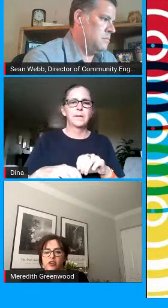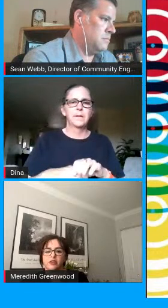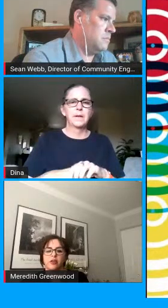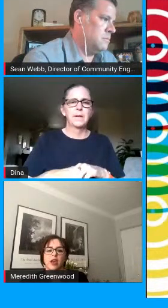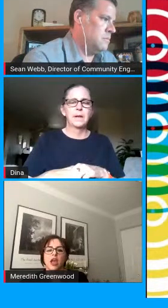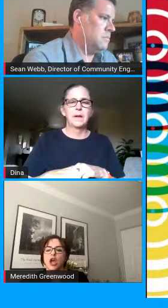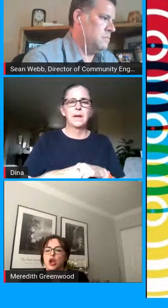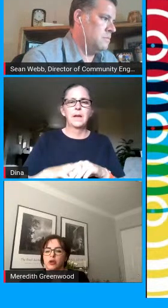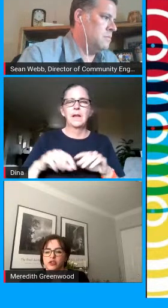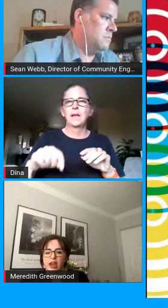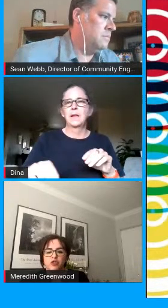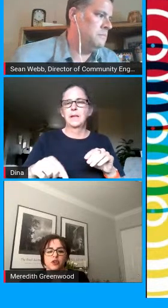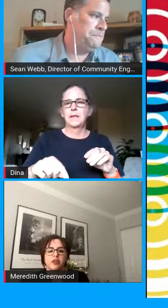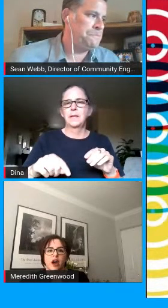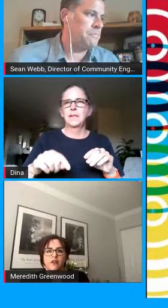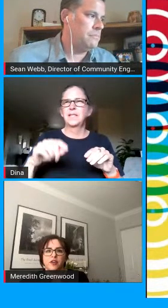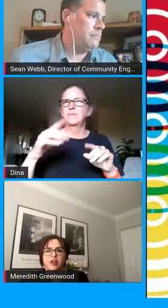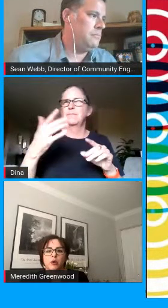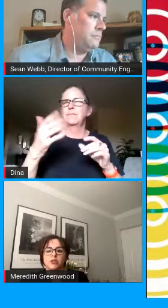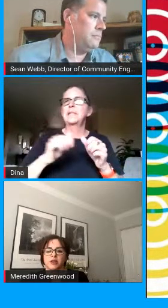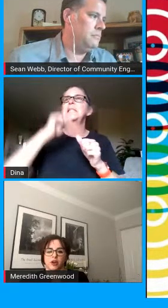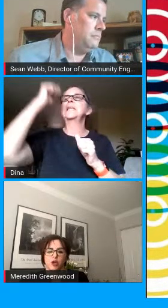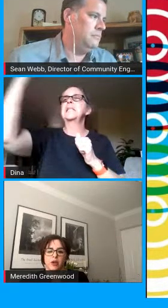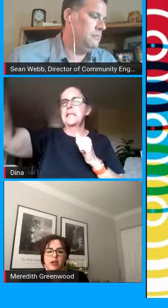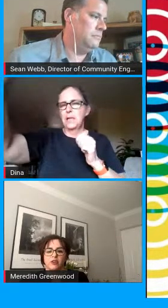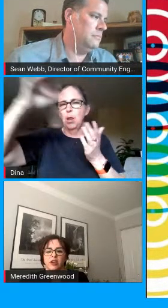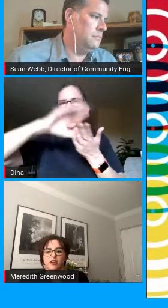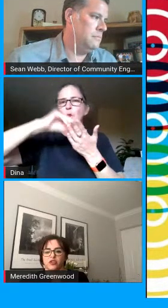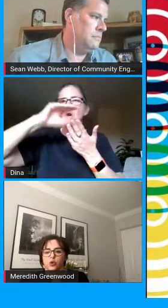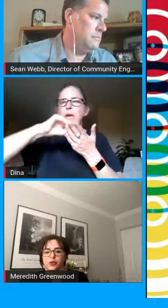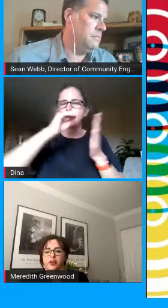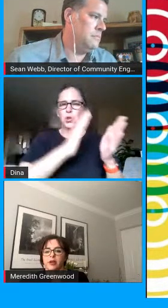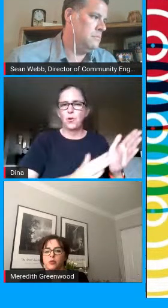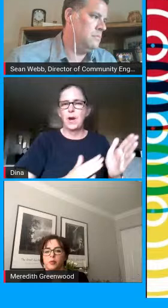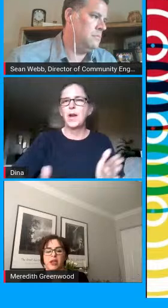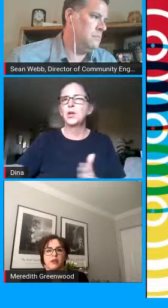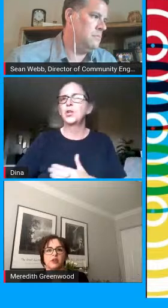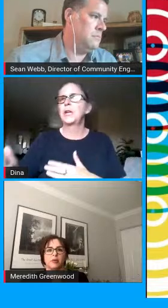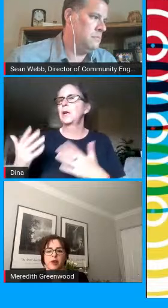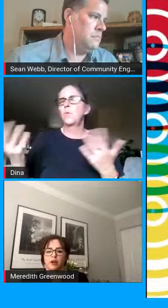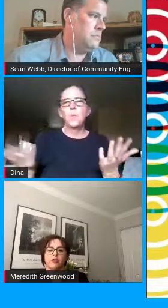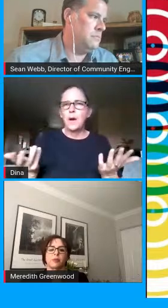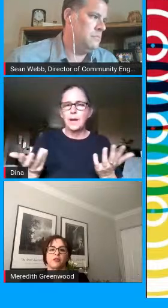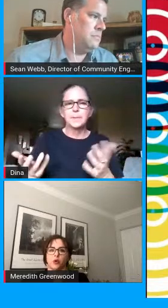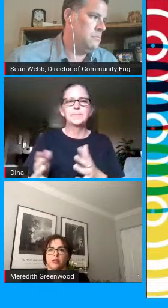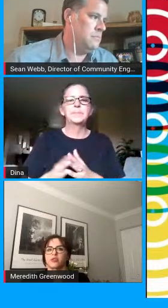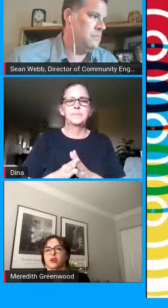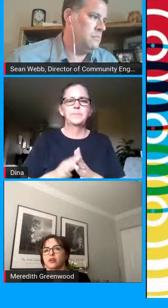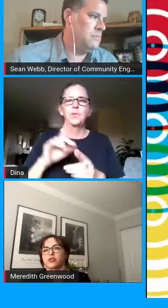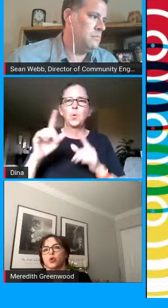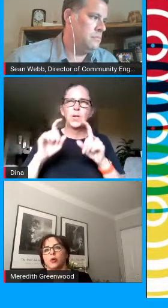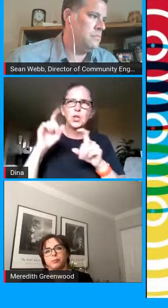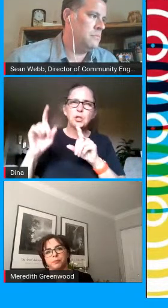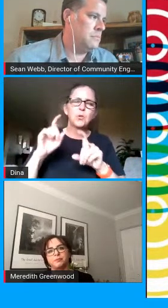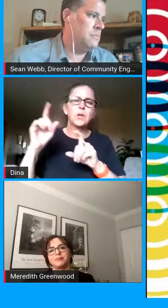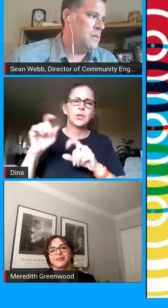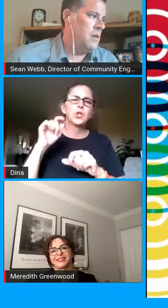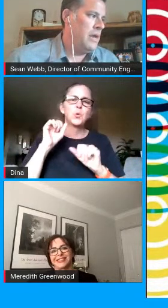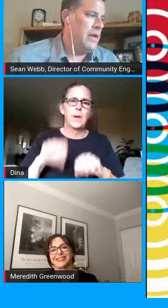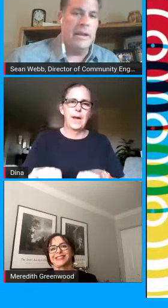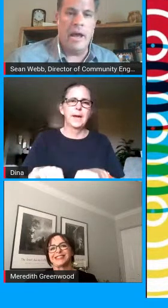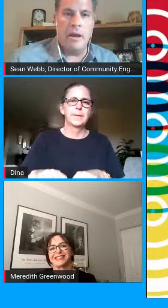strategies schedules and office hours are unique to each school site will be given to parents before the start of school